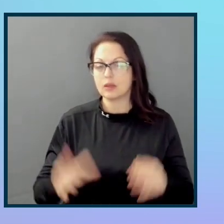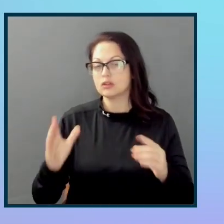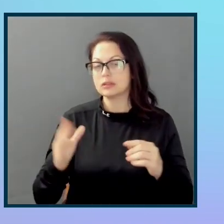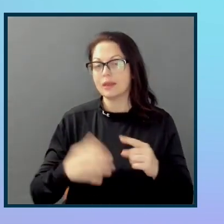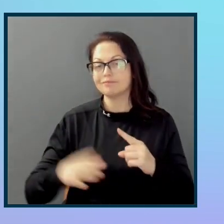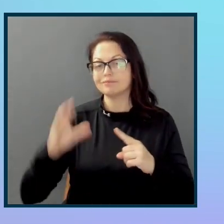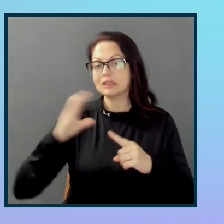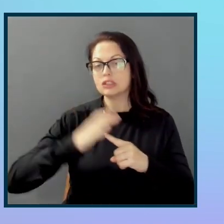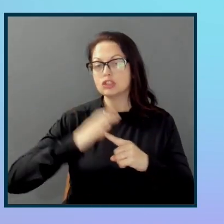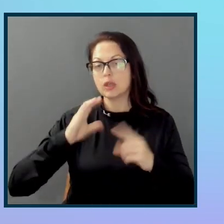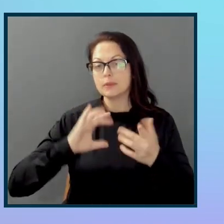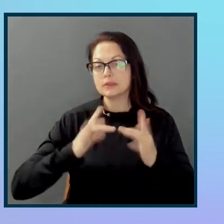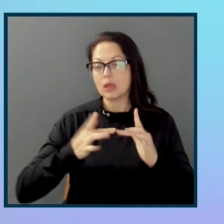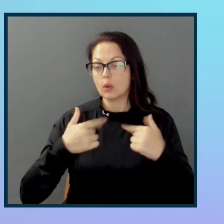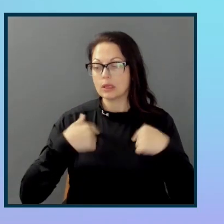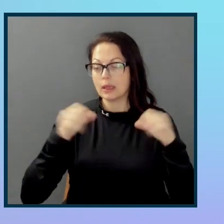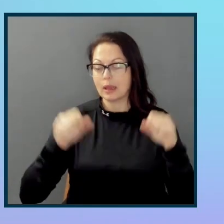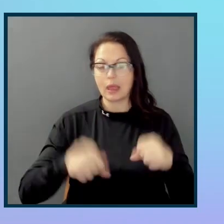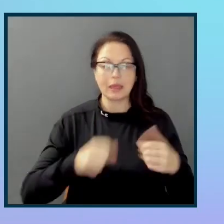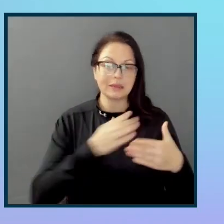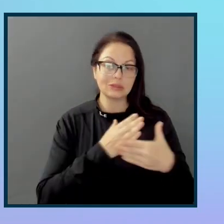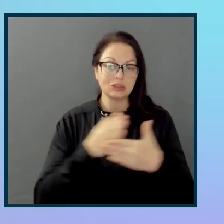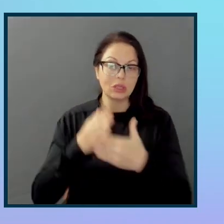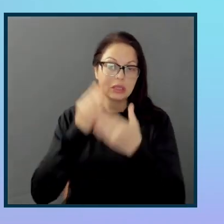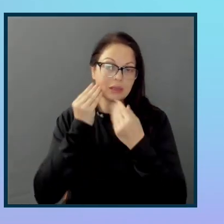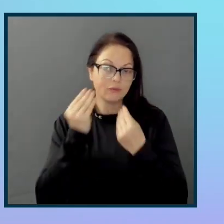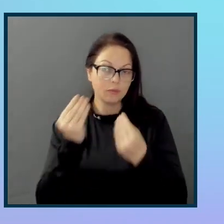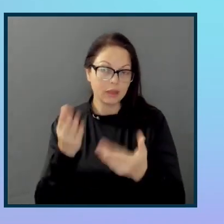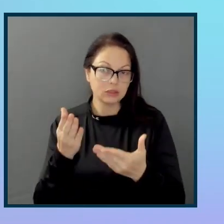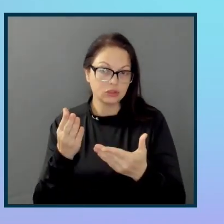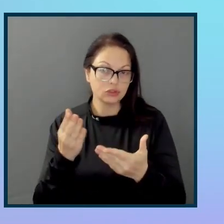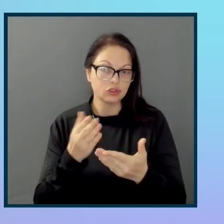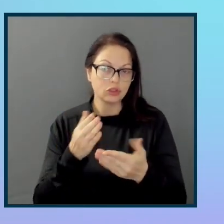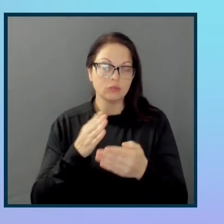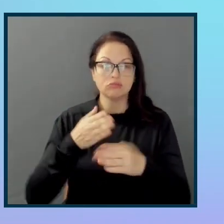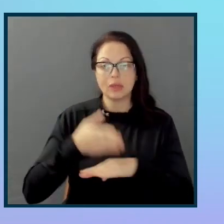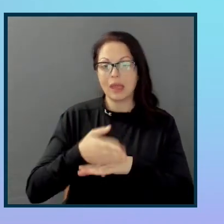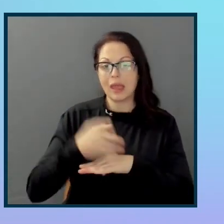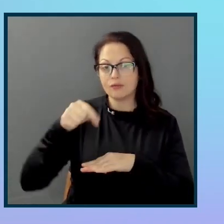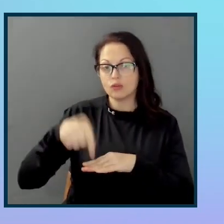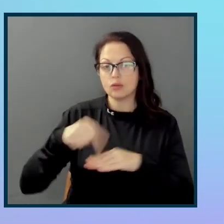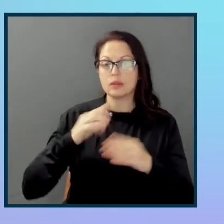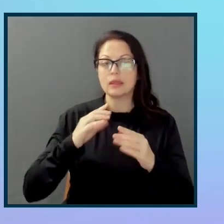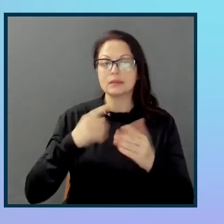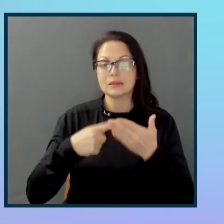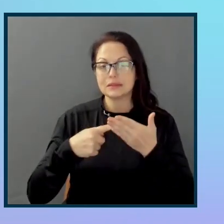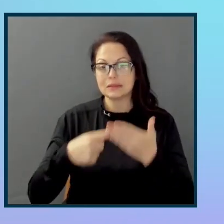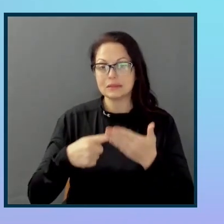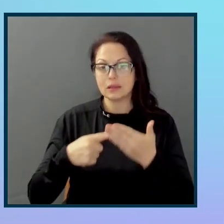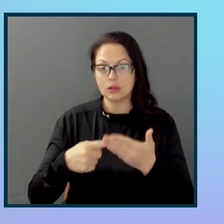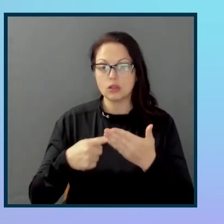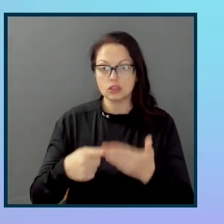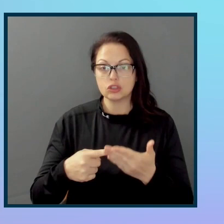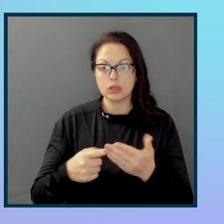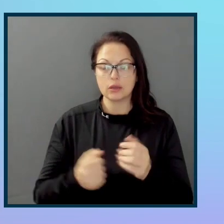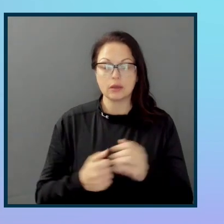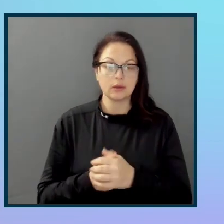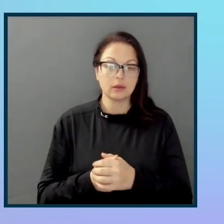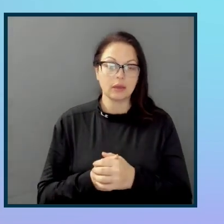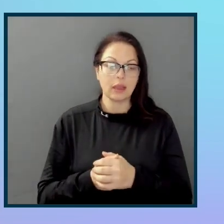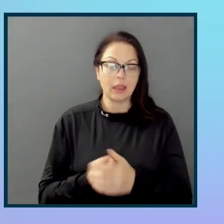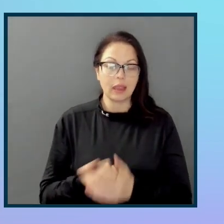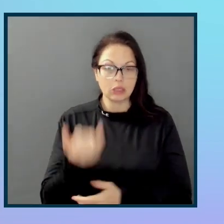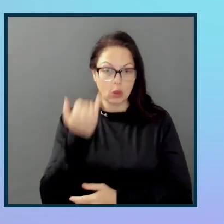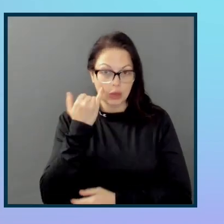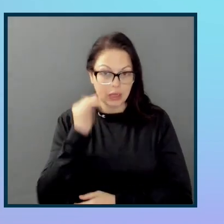I can share the information on Twitter after the, after this talk, which people, you know, if you're looking